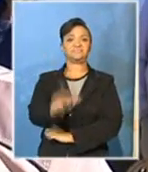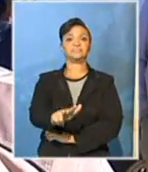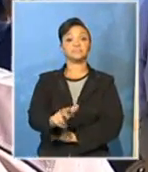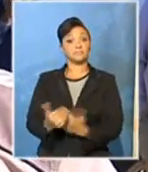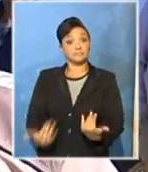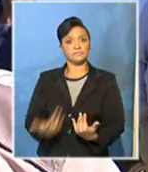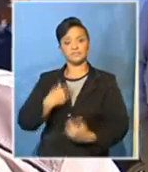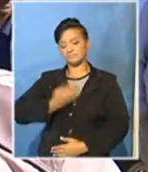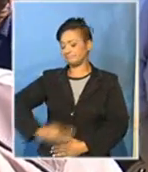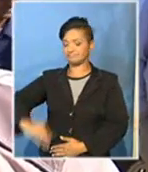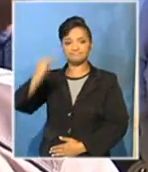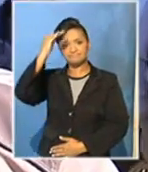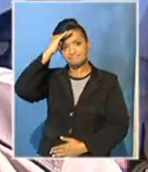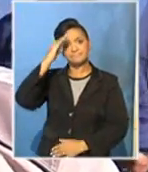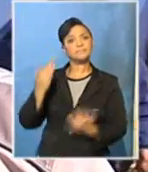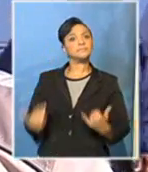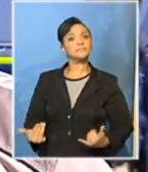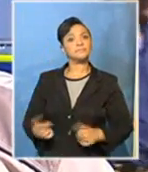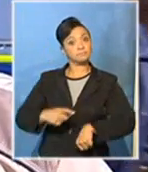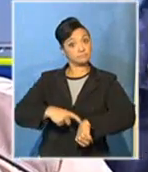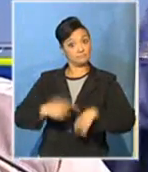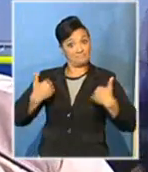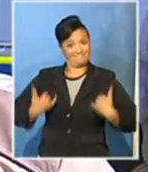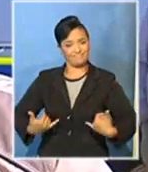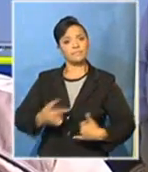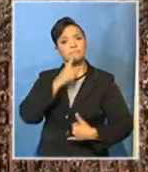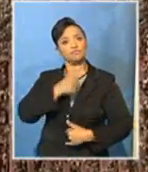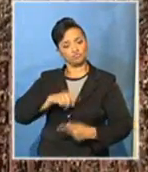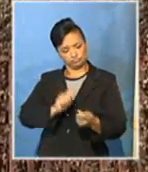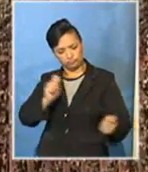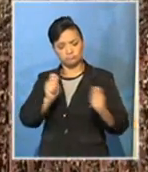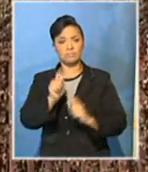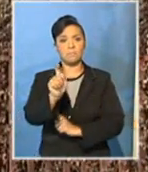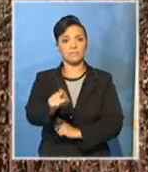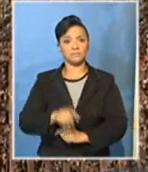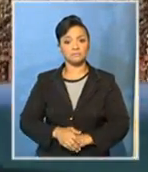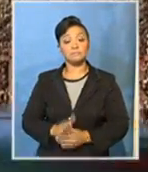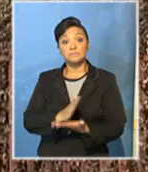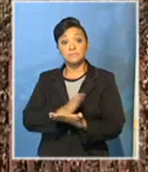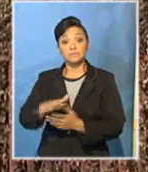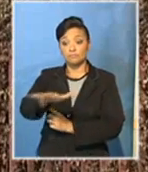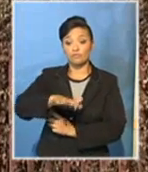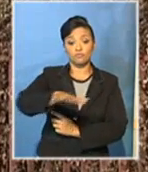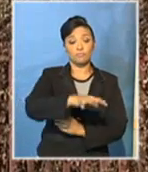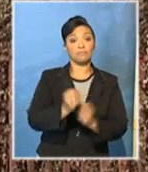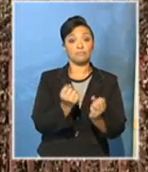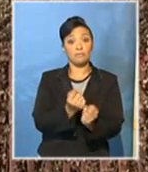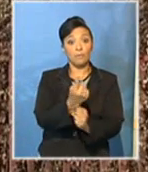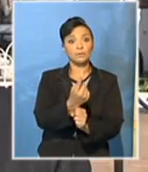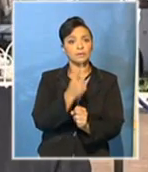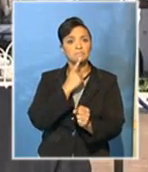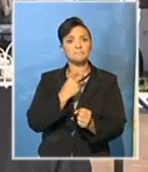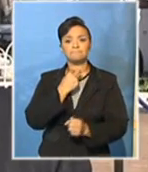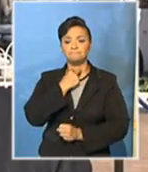feel that enough is enough. This is the only way that we have to now force this change. And schooling in some areas also affected.